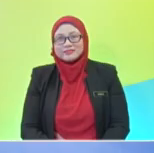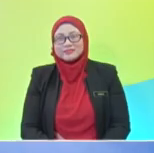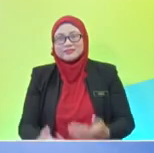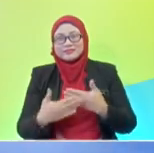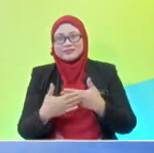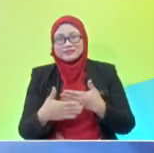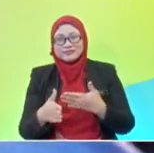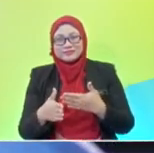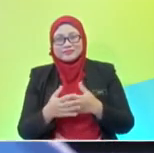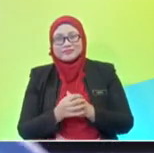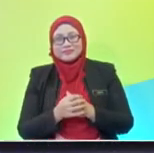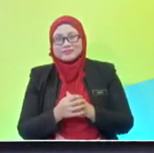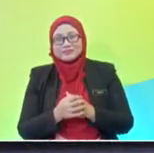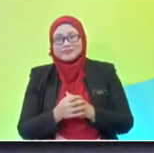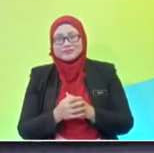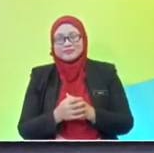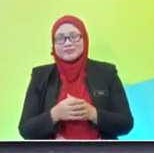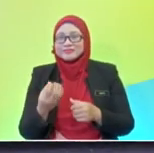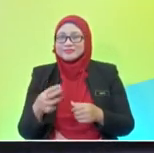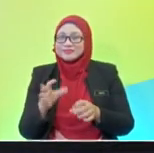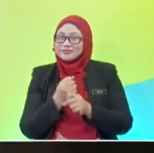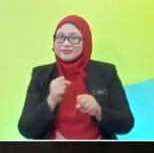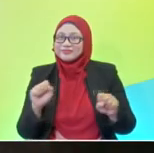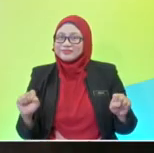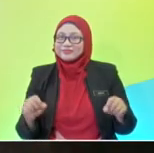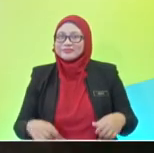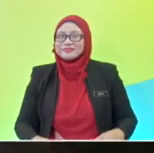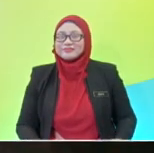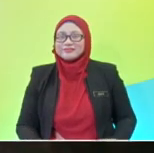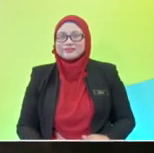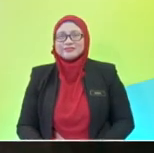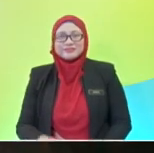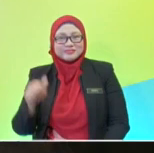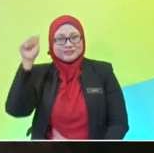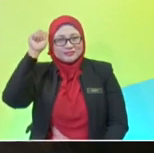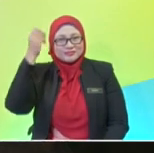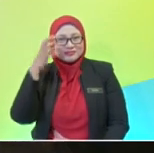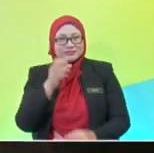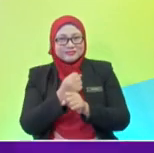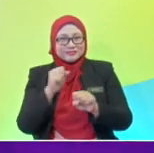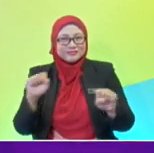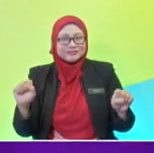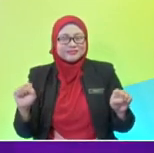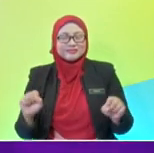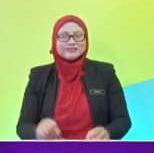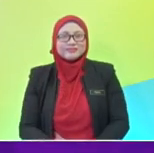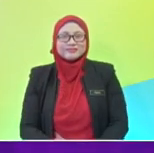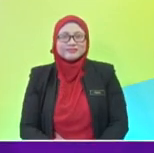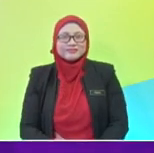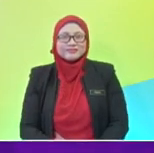And I think I'm almost done here, Ashwita is ready. Akasha, are you ready? Ready? Alright. Okay.